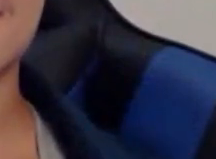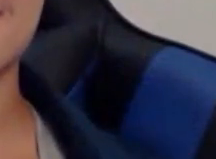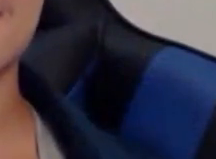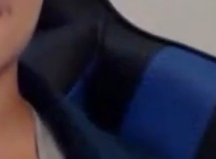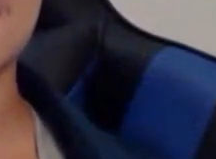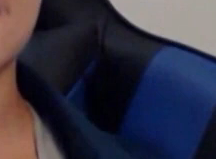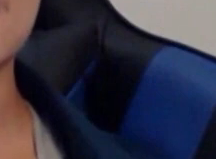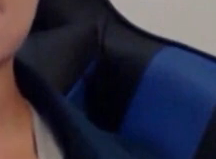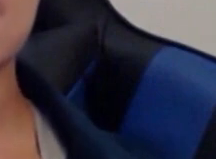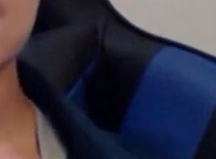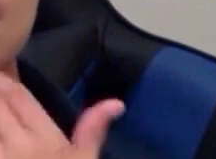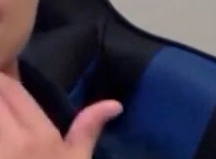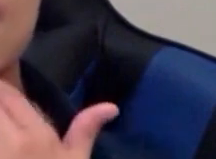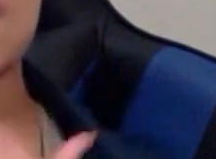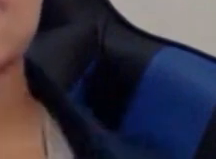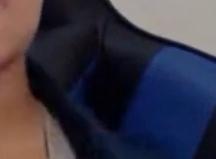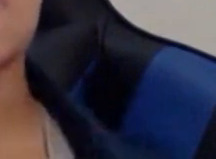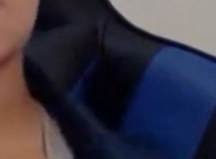Thank you, Sophie.